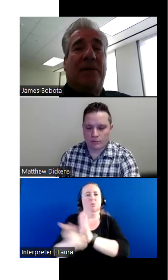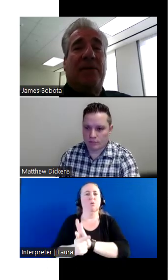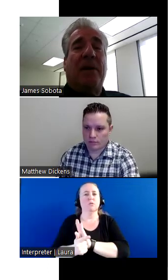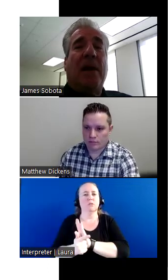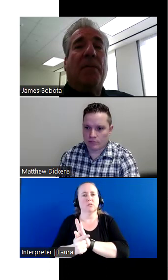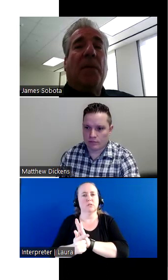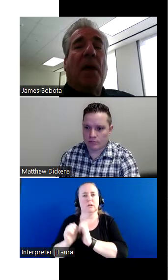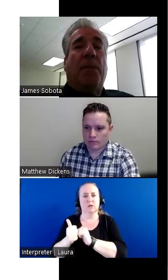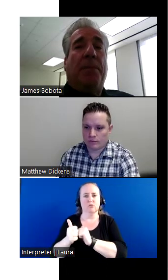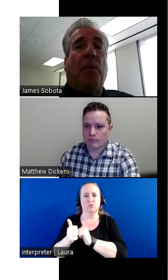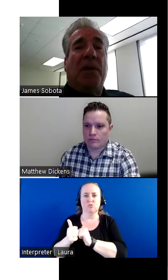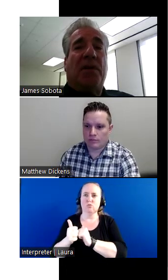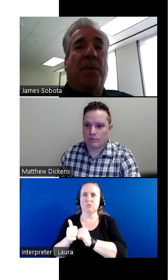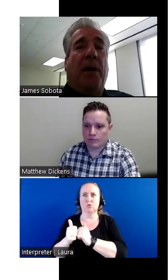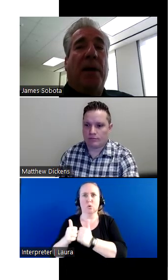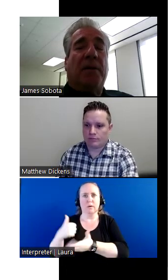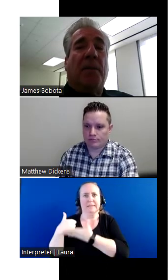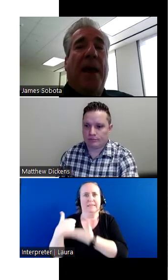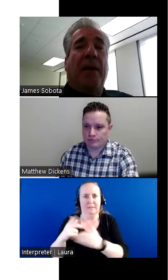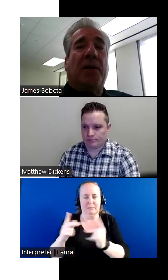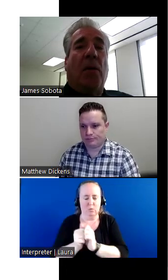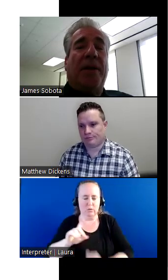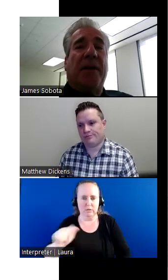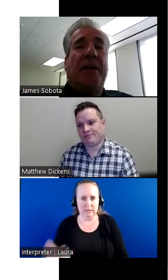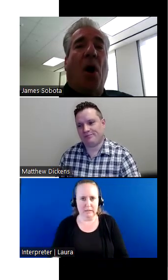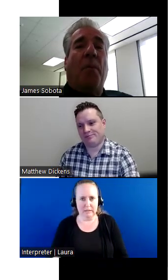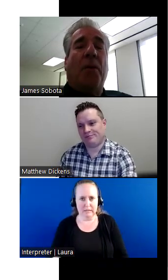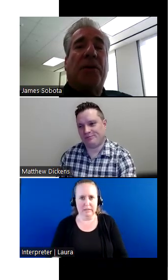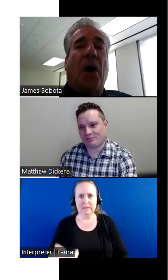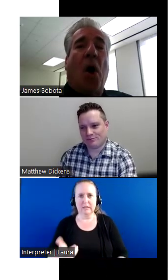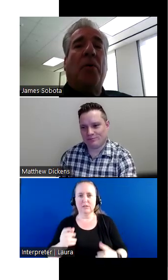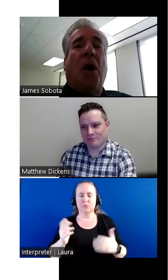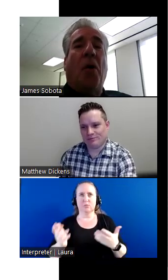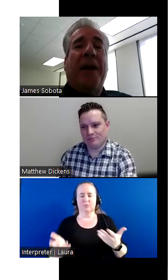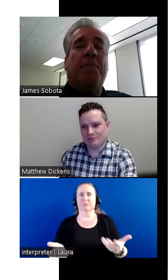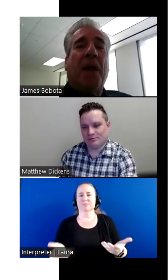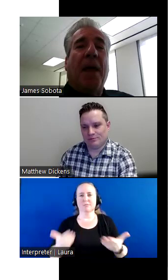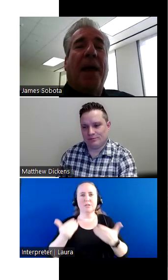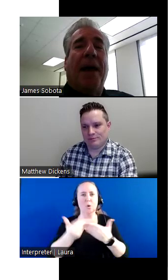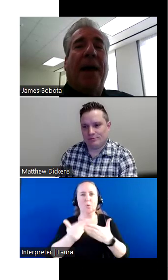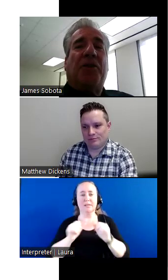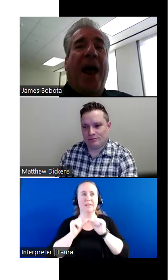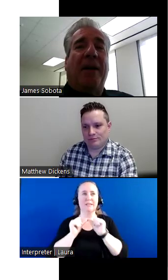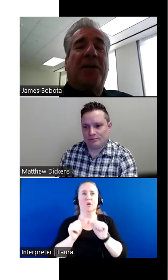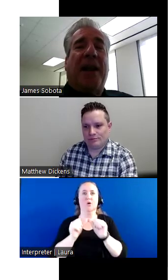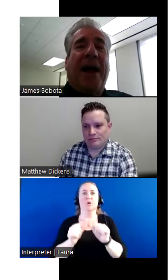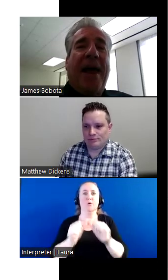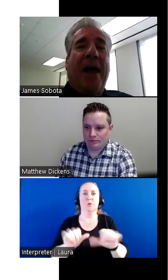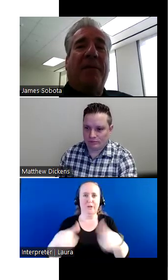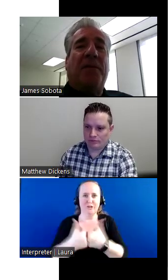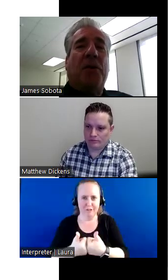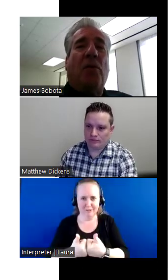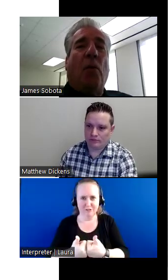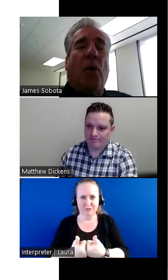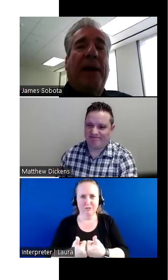assist people with disabilities. And so it's, it's almost an ongoing, uh, challenge that I